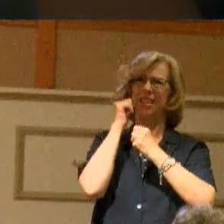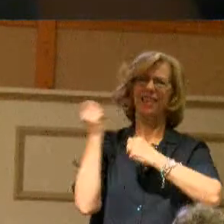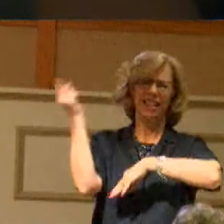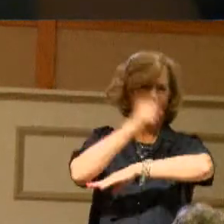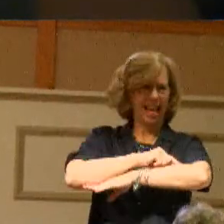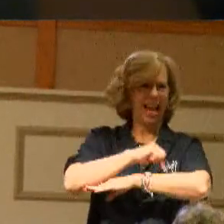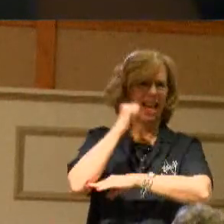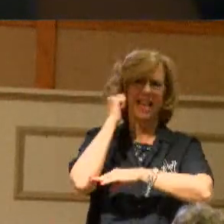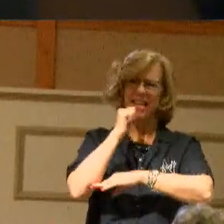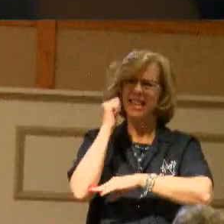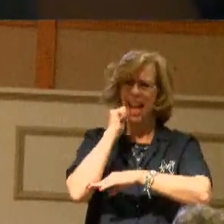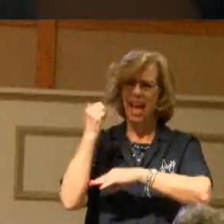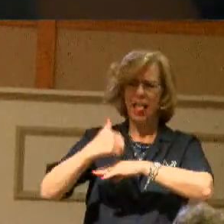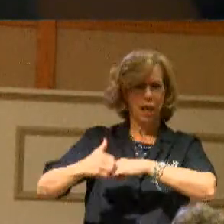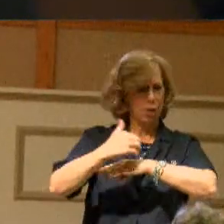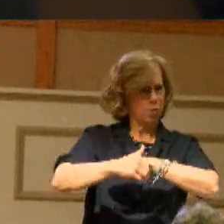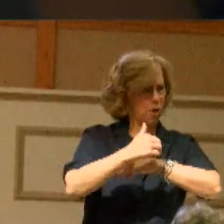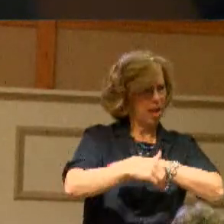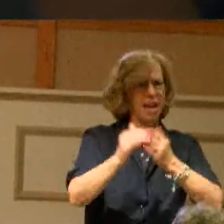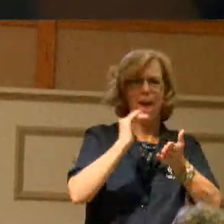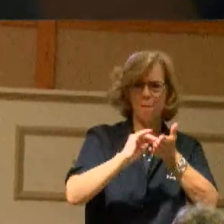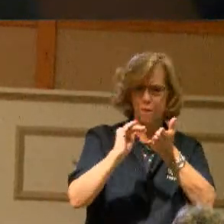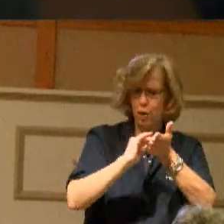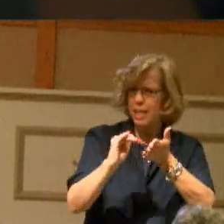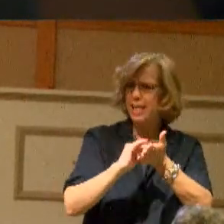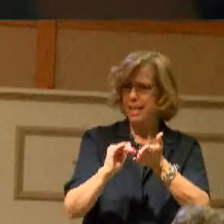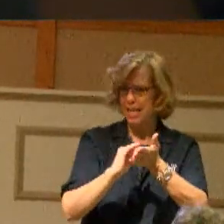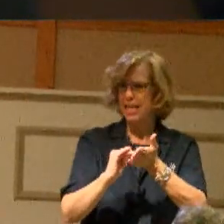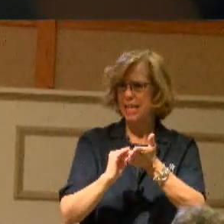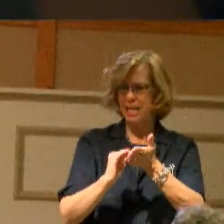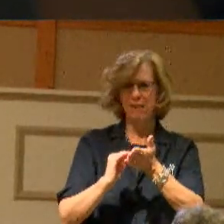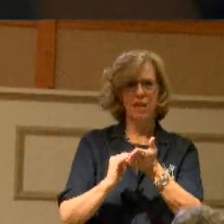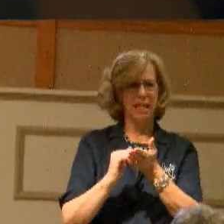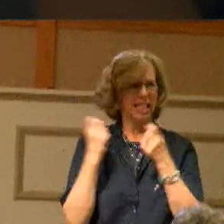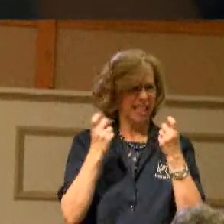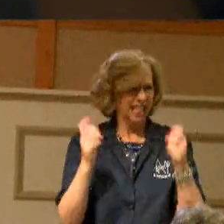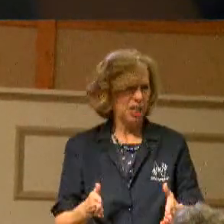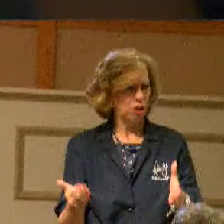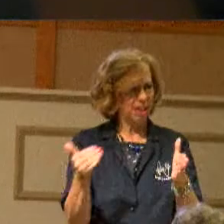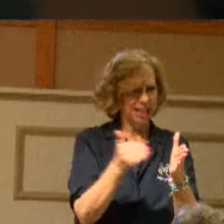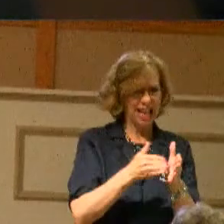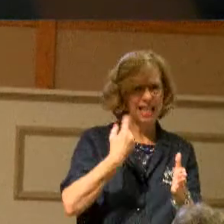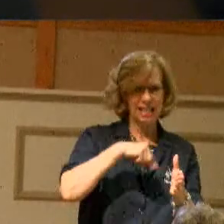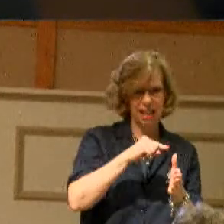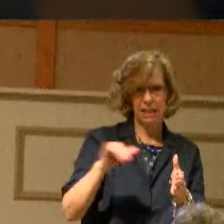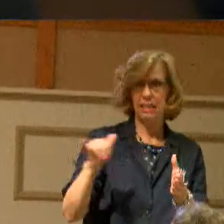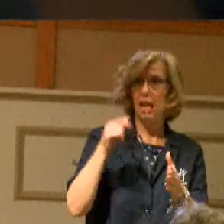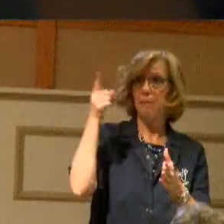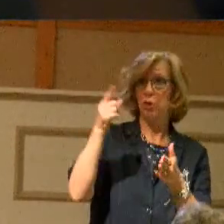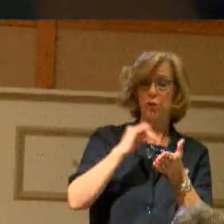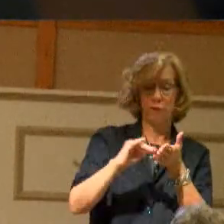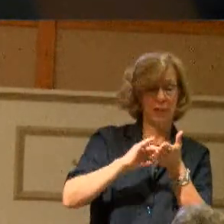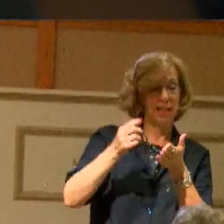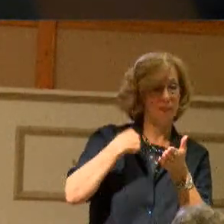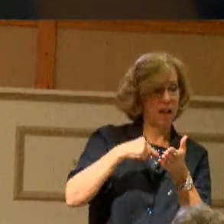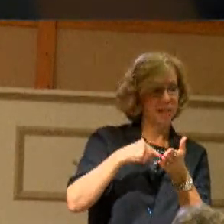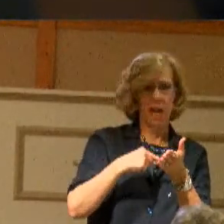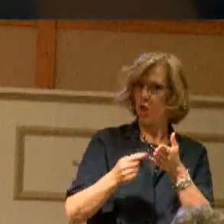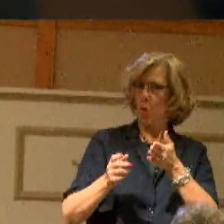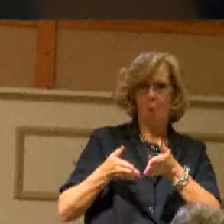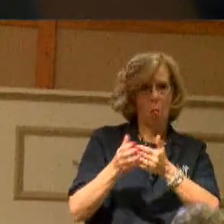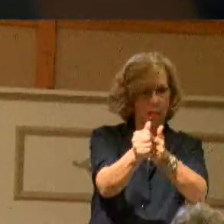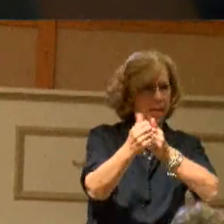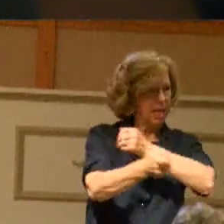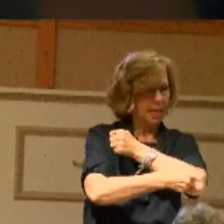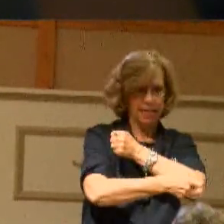bread and forgive us our debts as we forgive our debtors. And lead us not into temptation, but